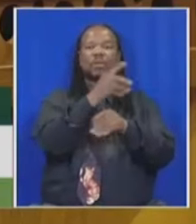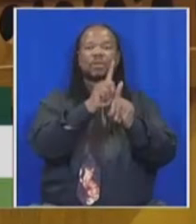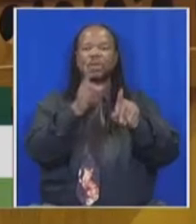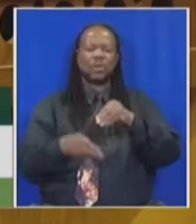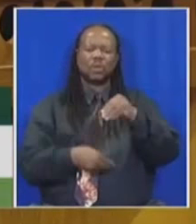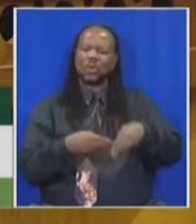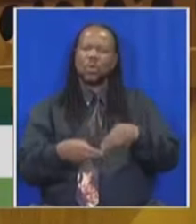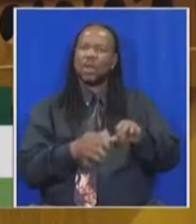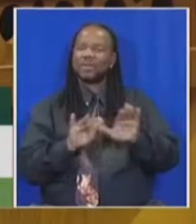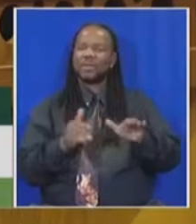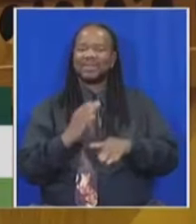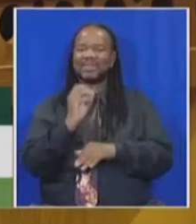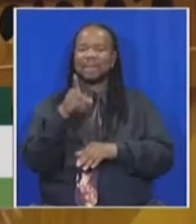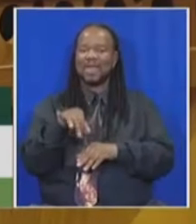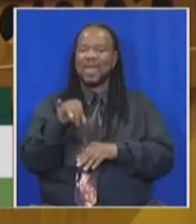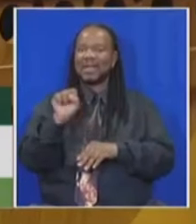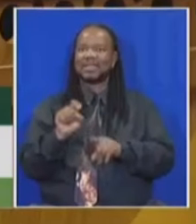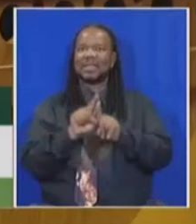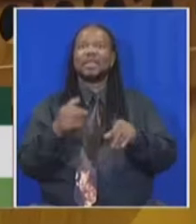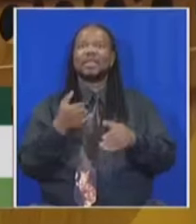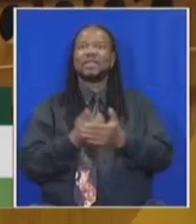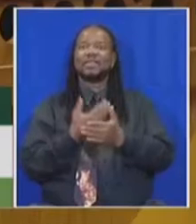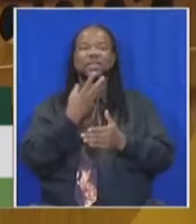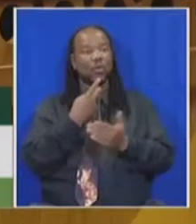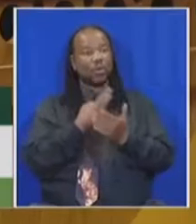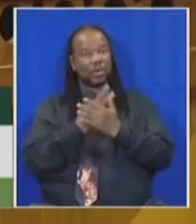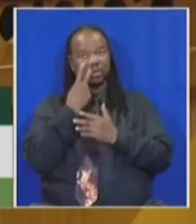of CPS is there for everybody to see